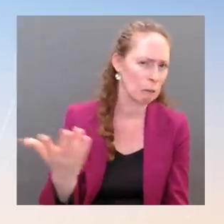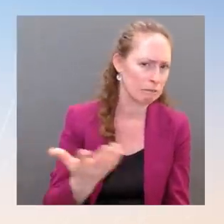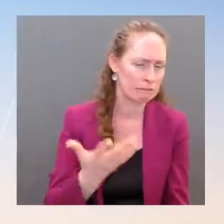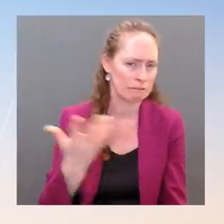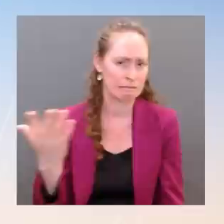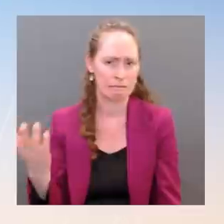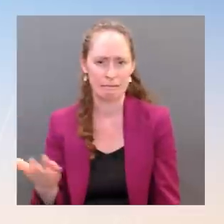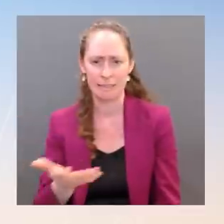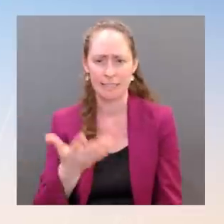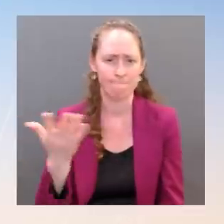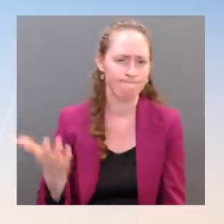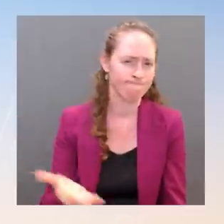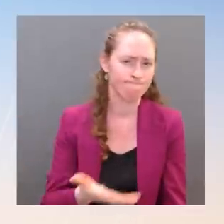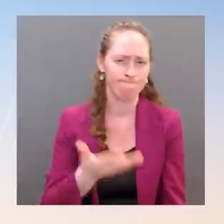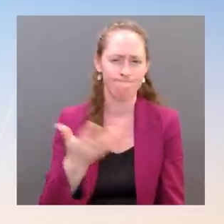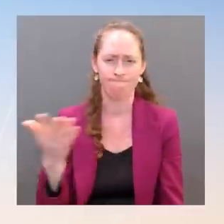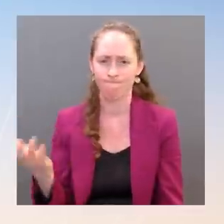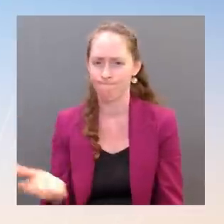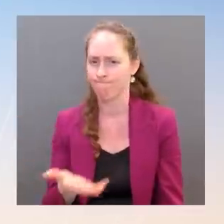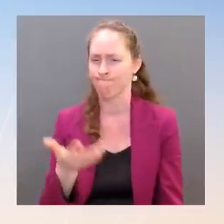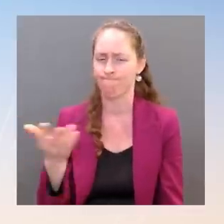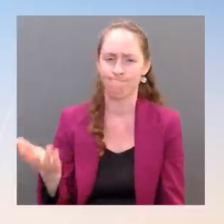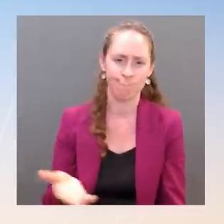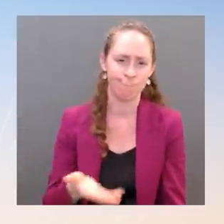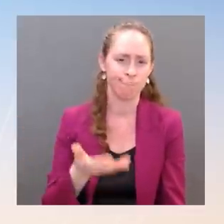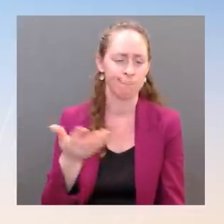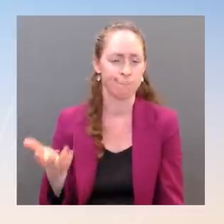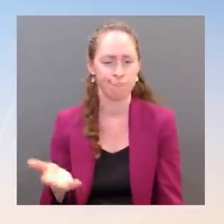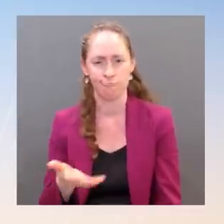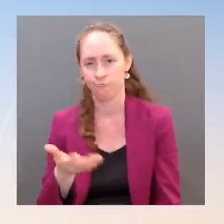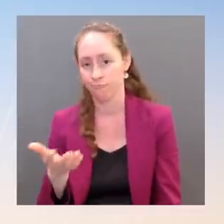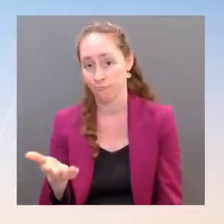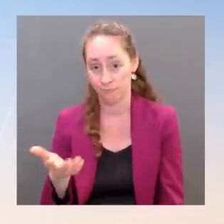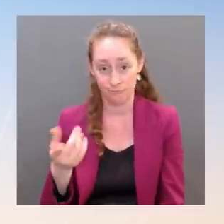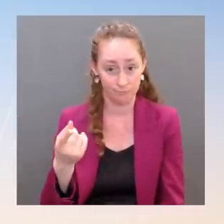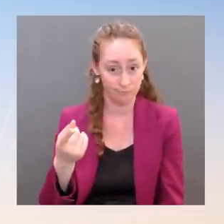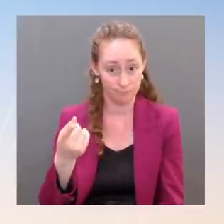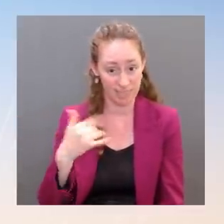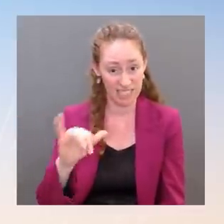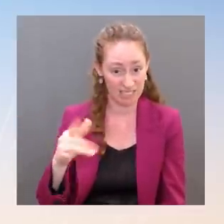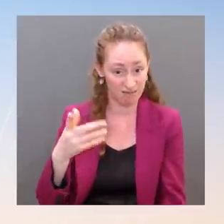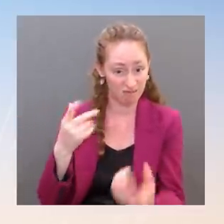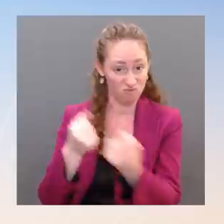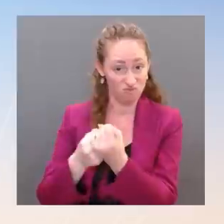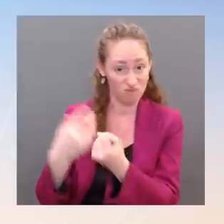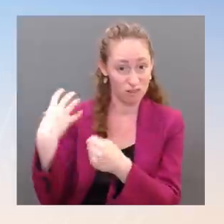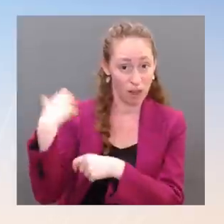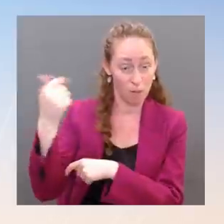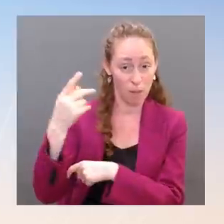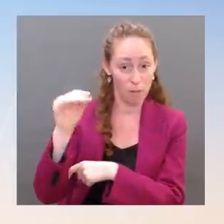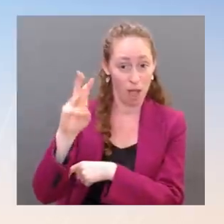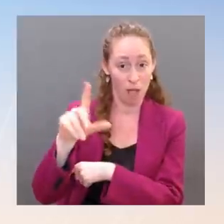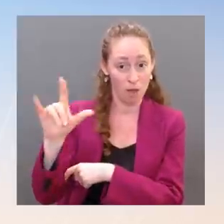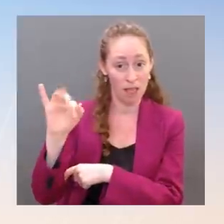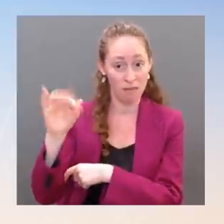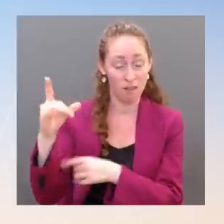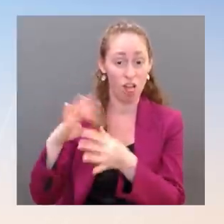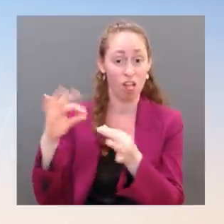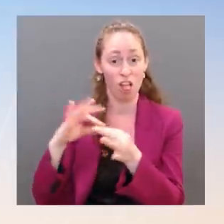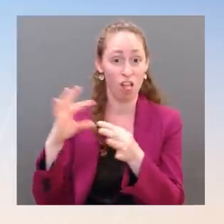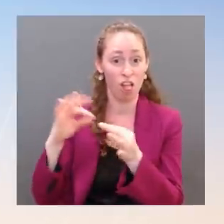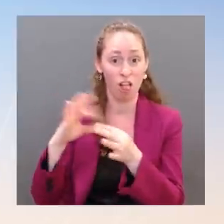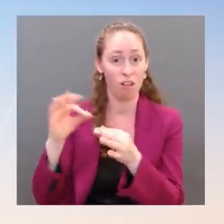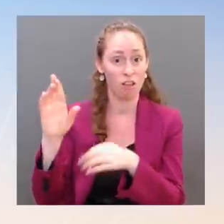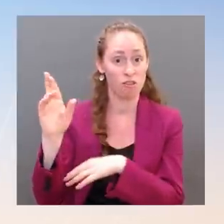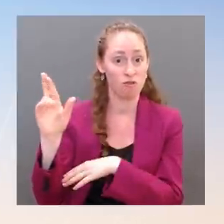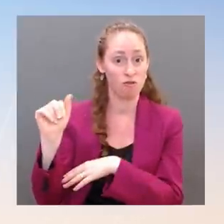Chairman Powell's vision on rate hikes? And broadly, you guys have said you're not following day-to-day market tribulations,